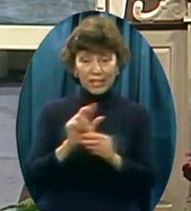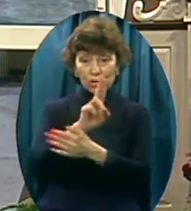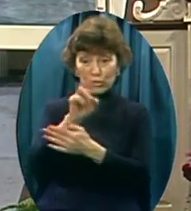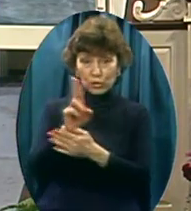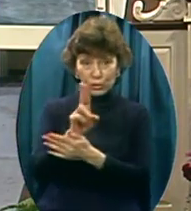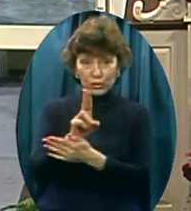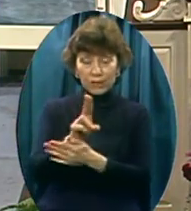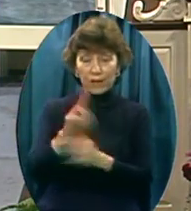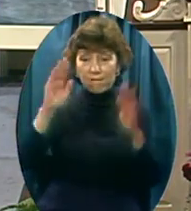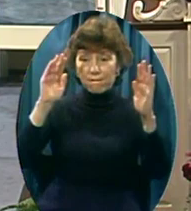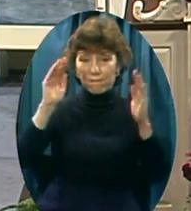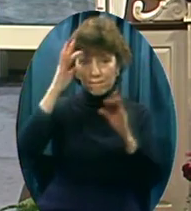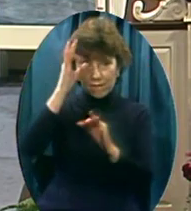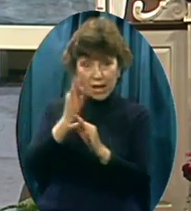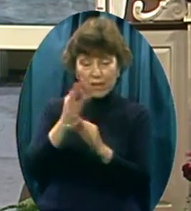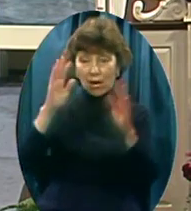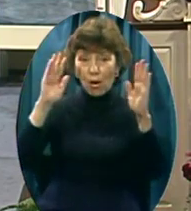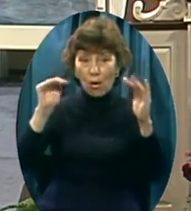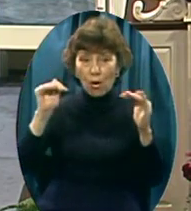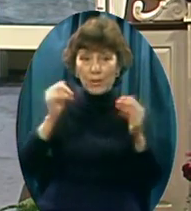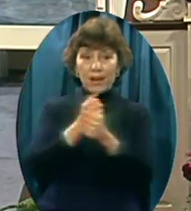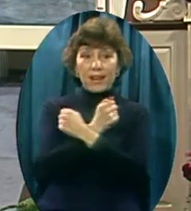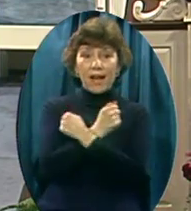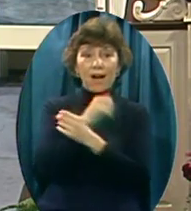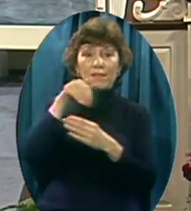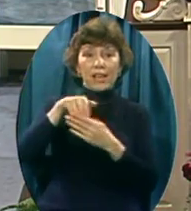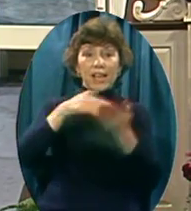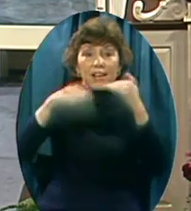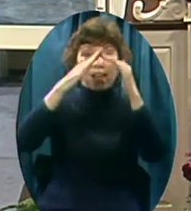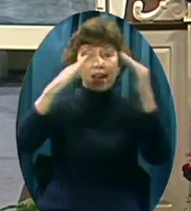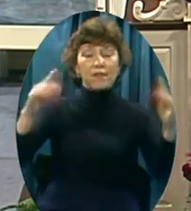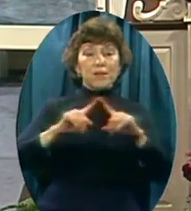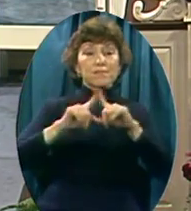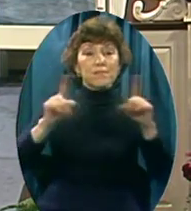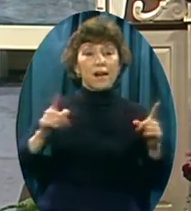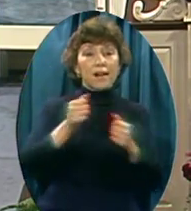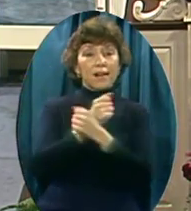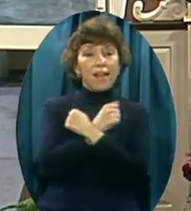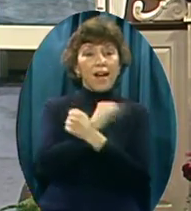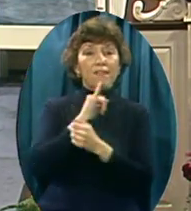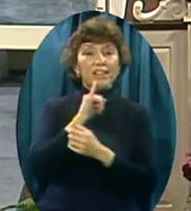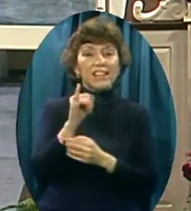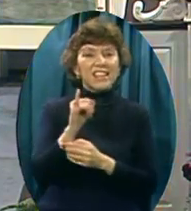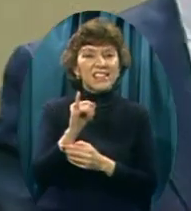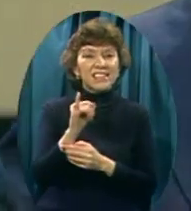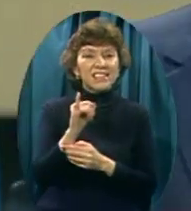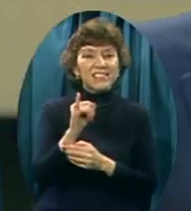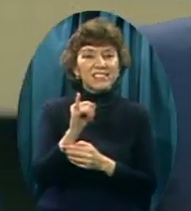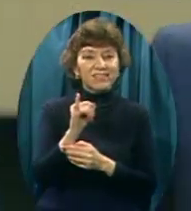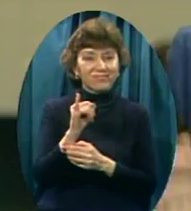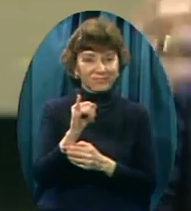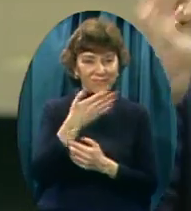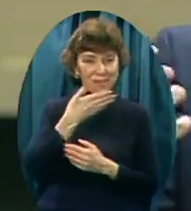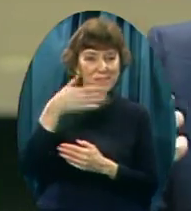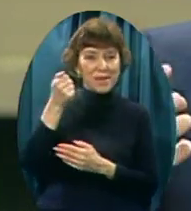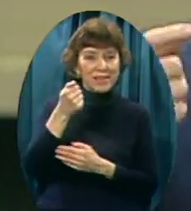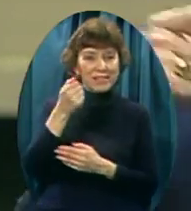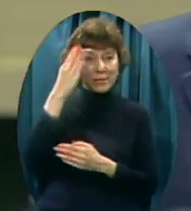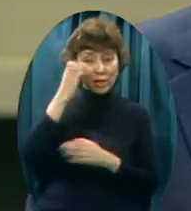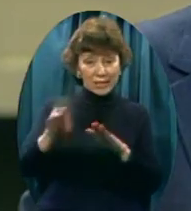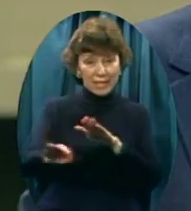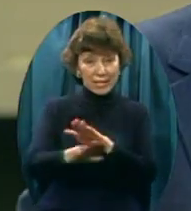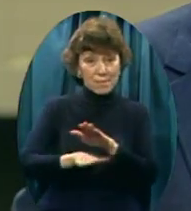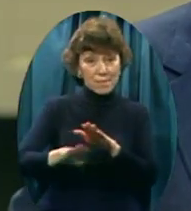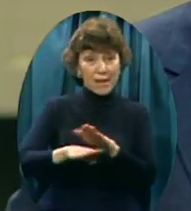But love is greater Because first of all It is the root It's the foundation The basis Of faith and hope You don't have any faith Any hope